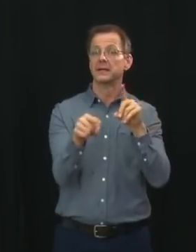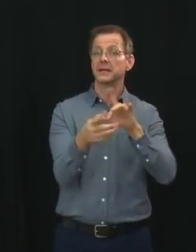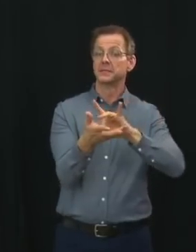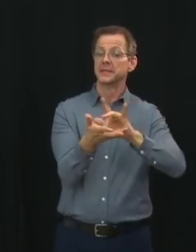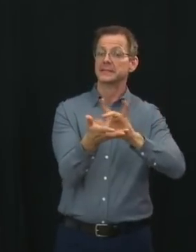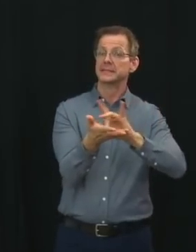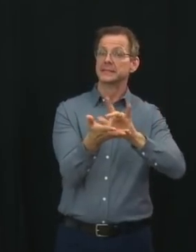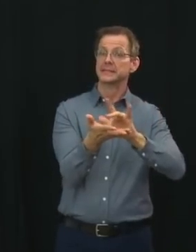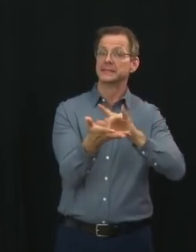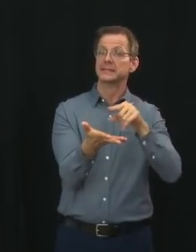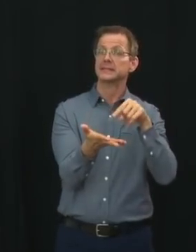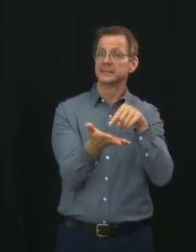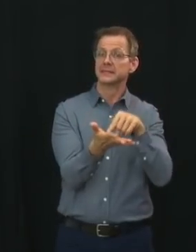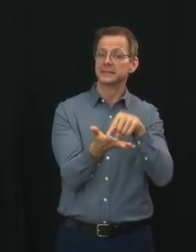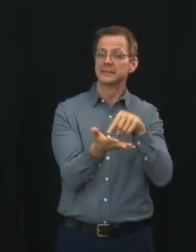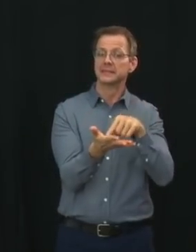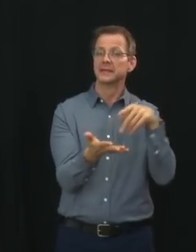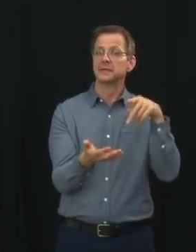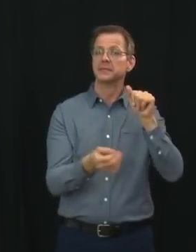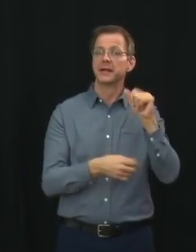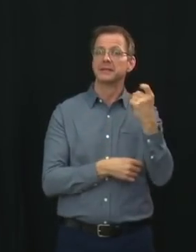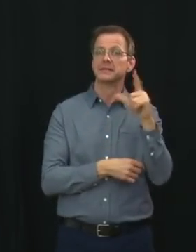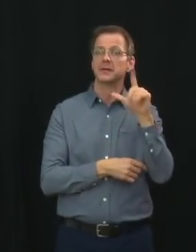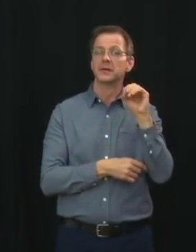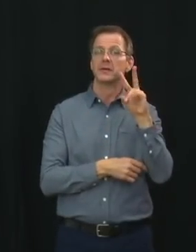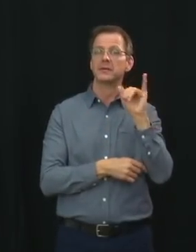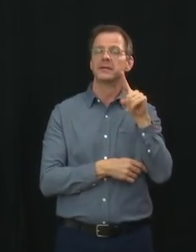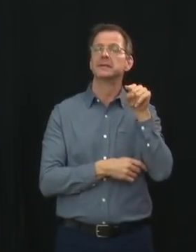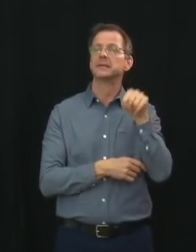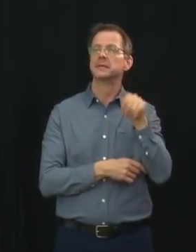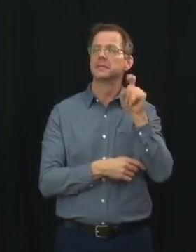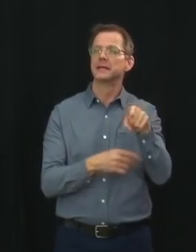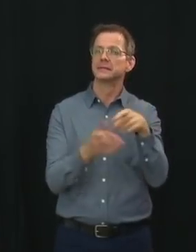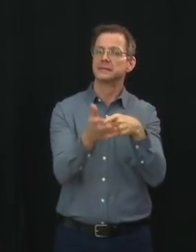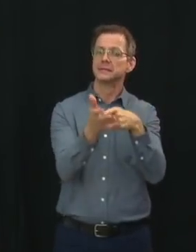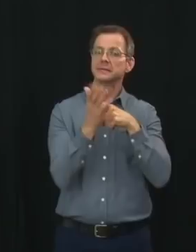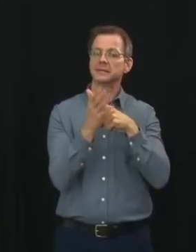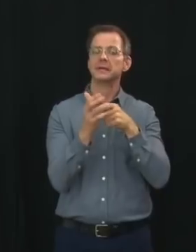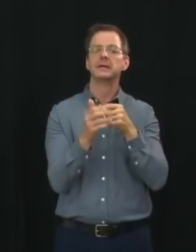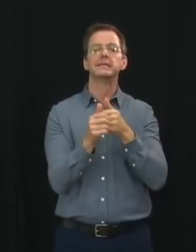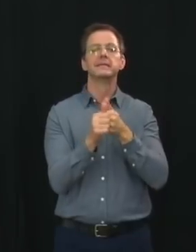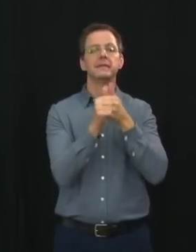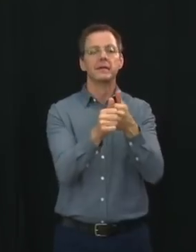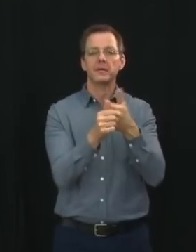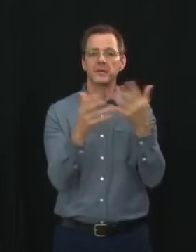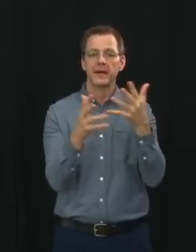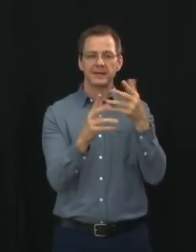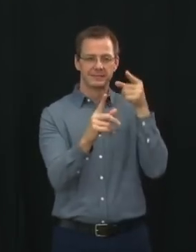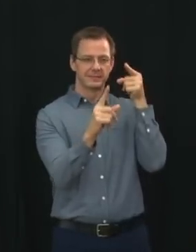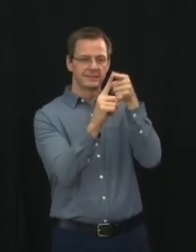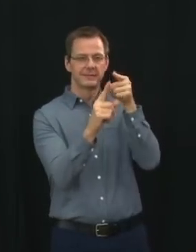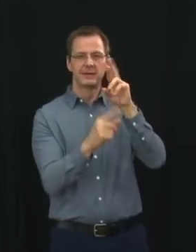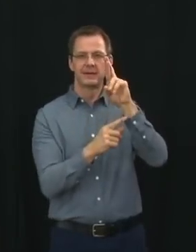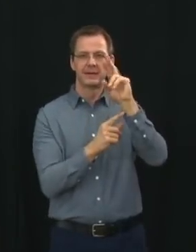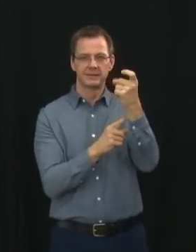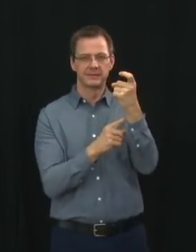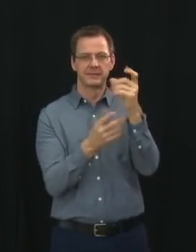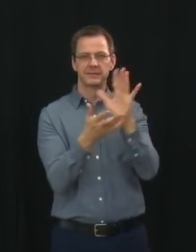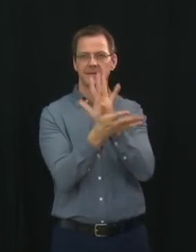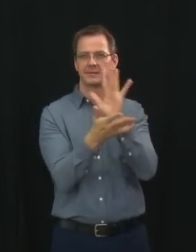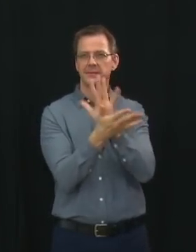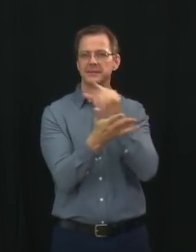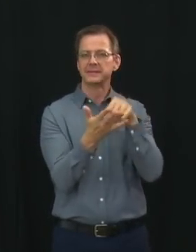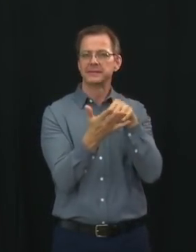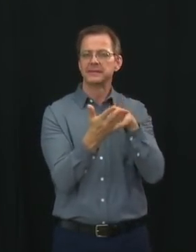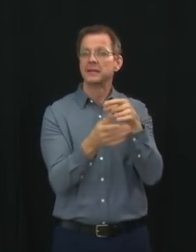must call HealthLink to access the treatment. Staff will ask screening questions to confirm eligibility and arrange the next steps